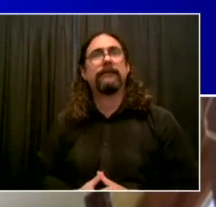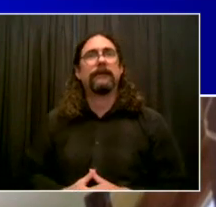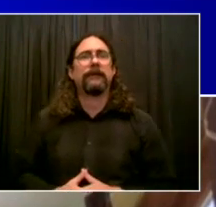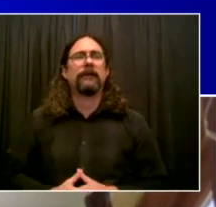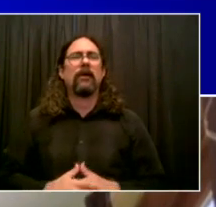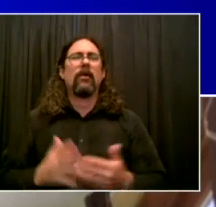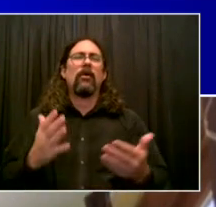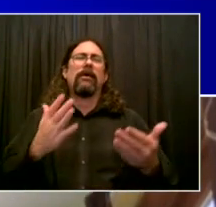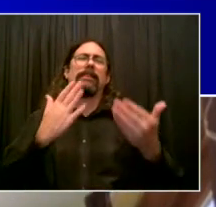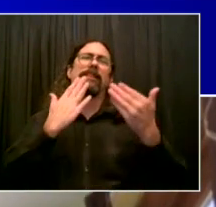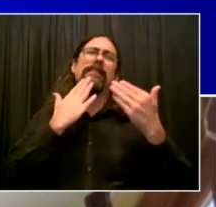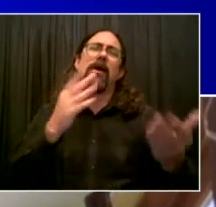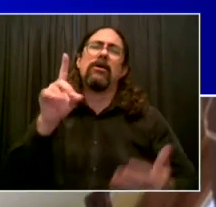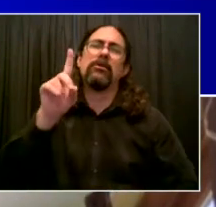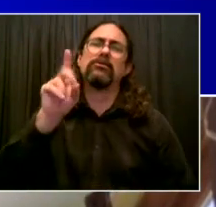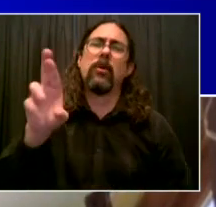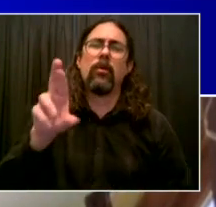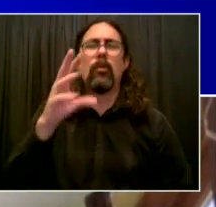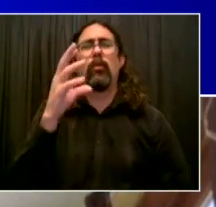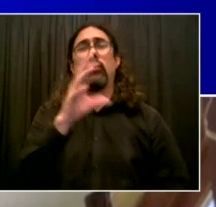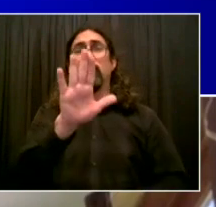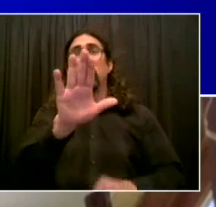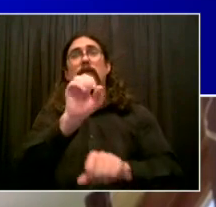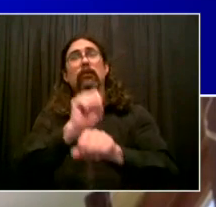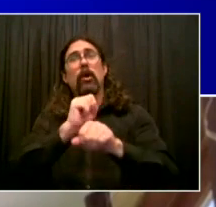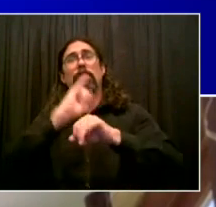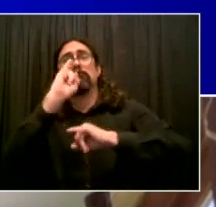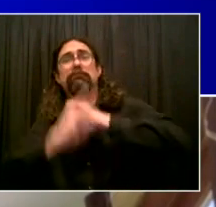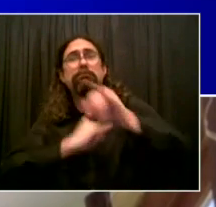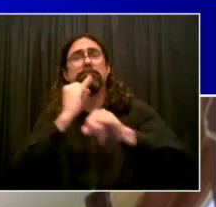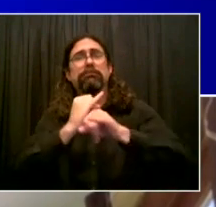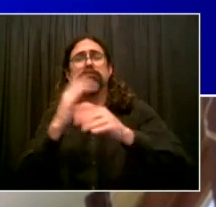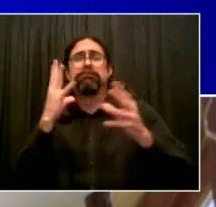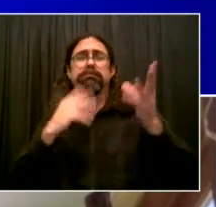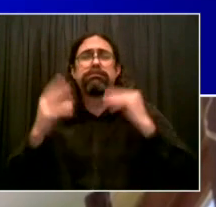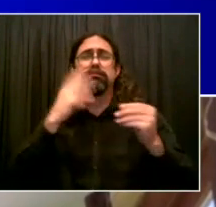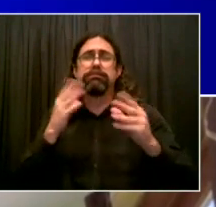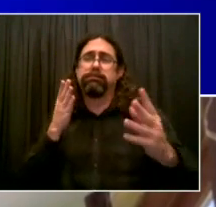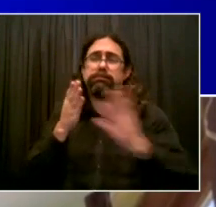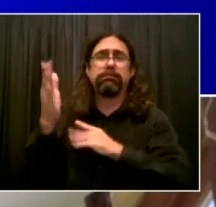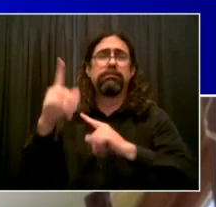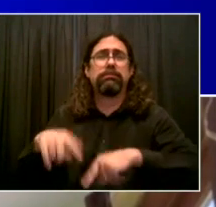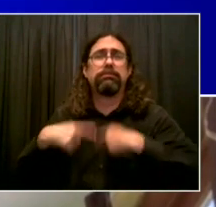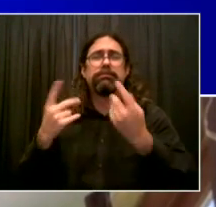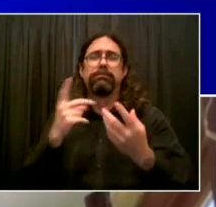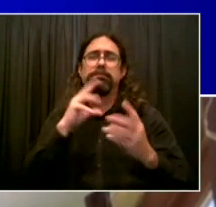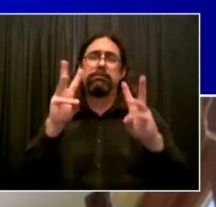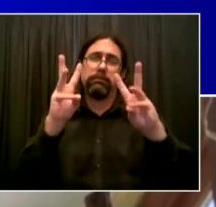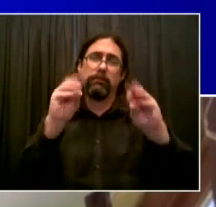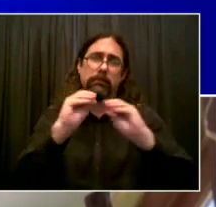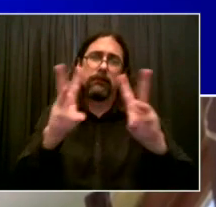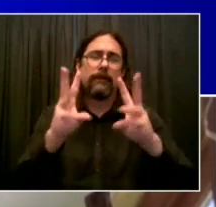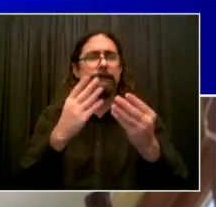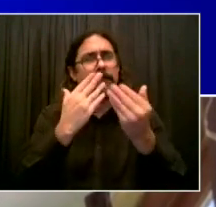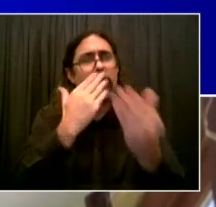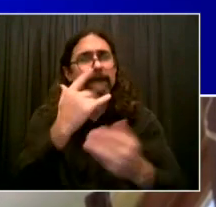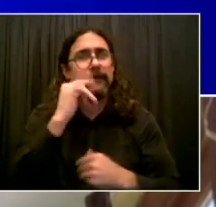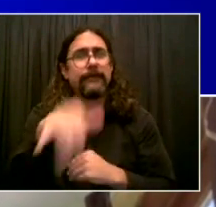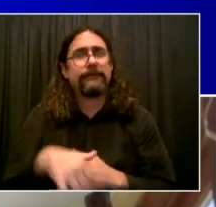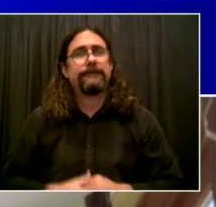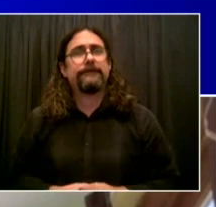examples you gave really bring home the point. This can be a strategy that works everywhere and anywhere,